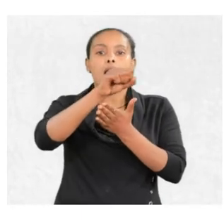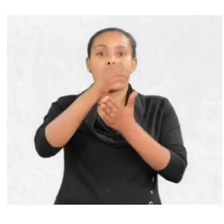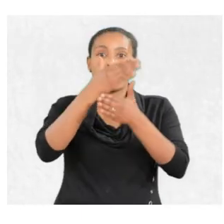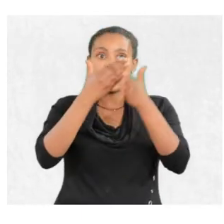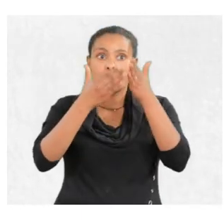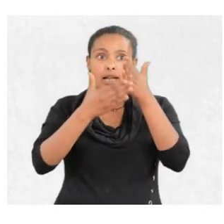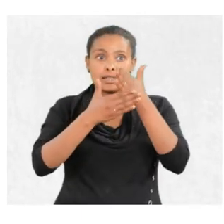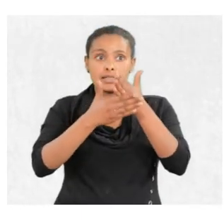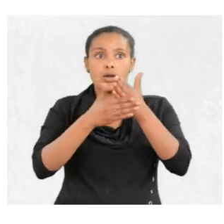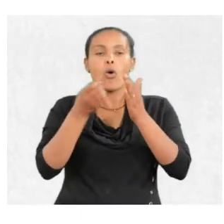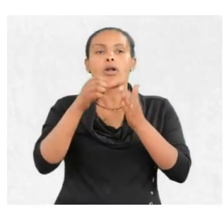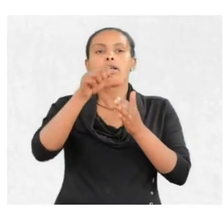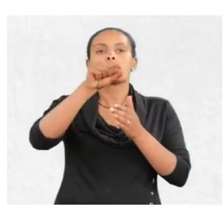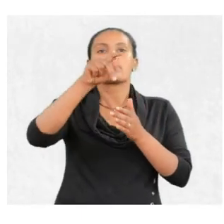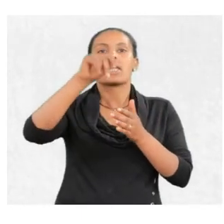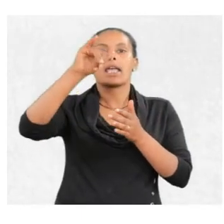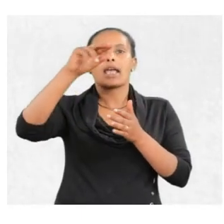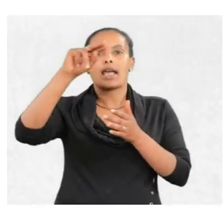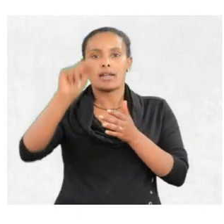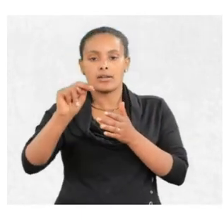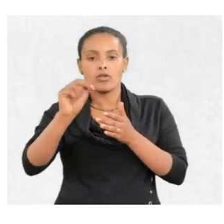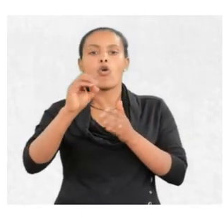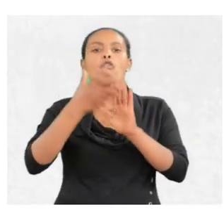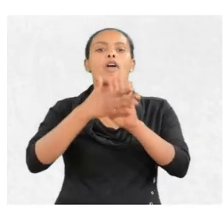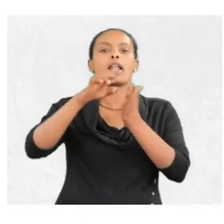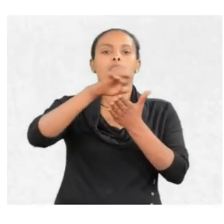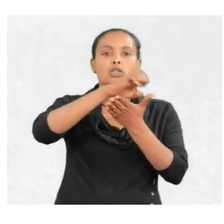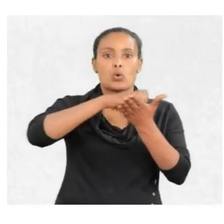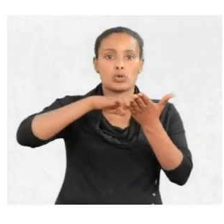spin of the electron.